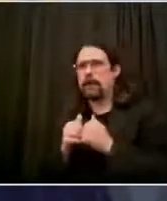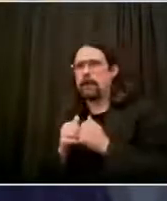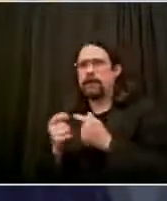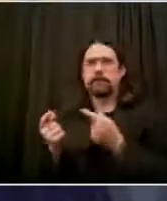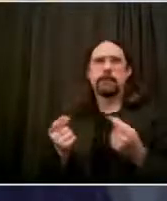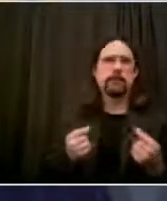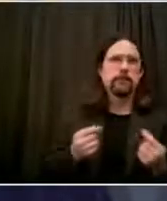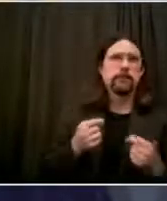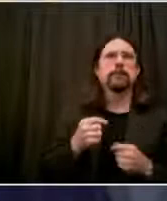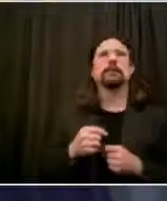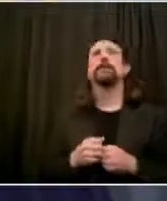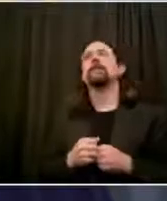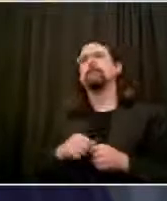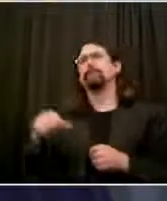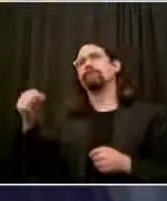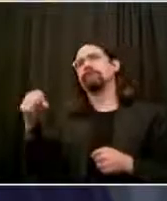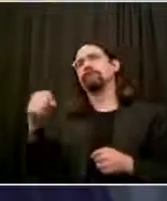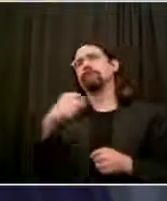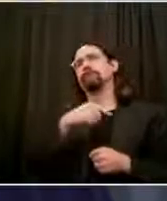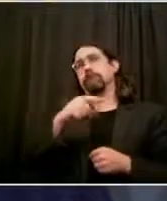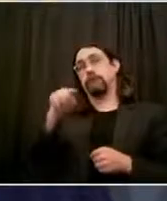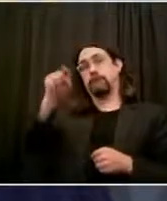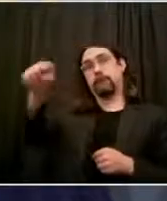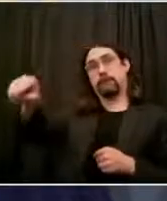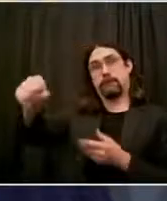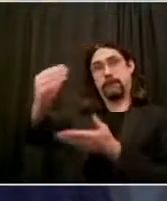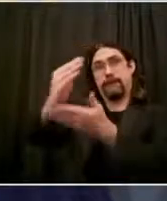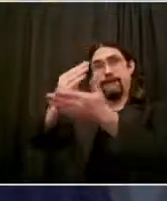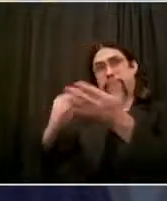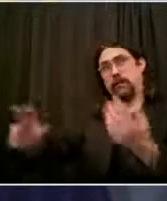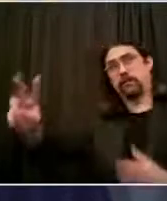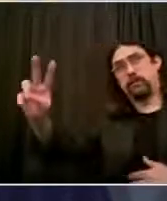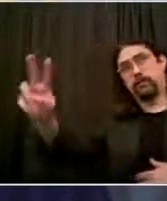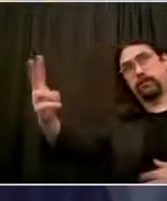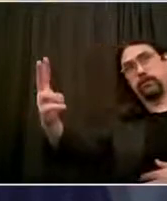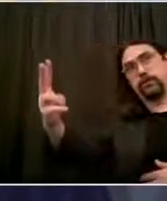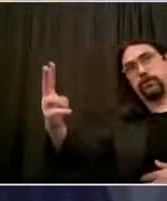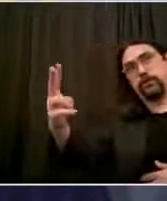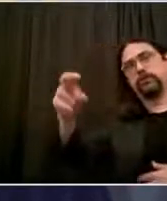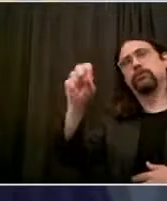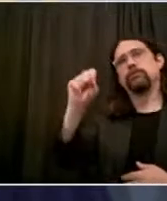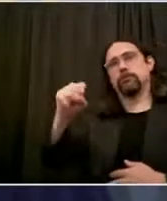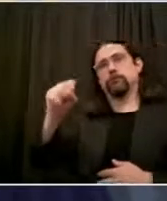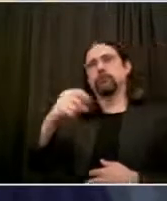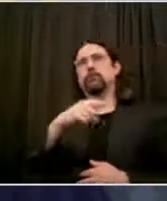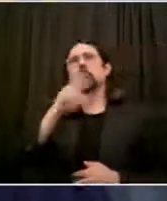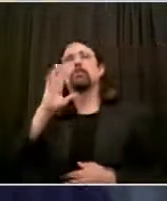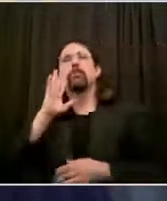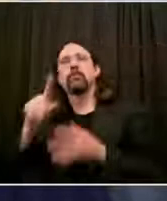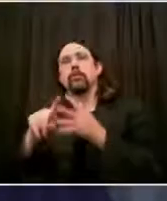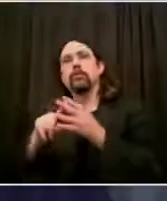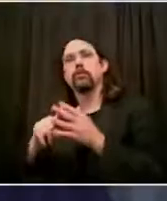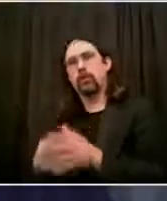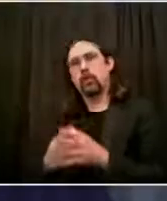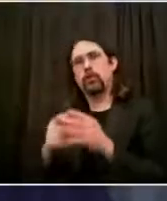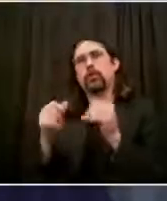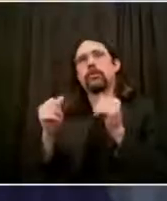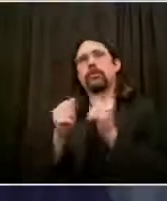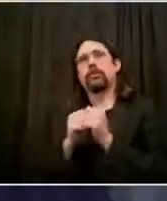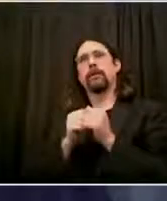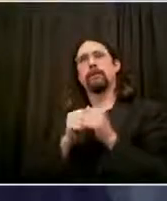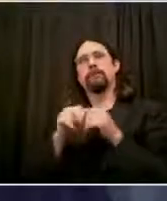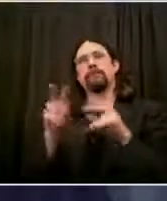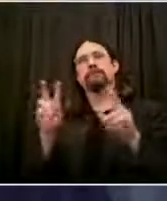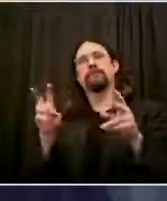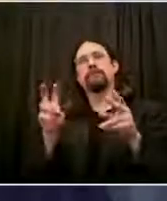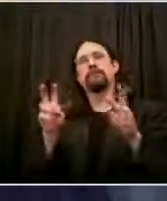build from there, but always making sure we're continuing to hold back this disease. So a lot of good work is happening. And then when there's specific suggestions,